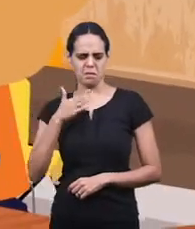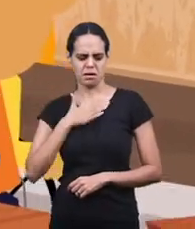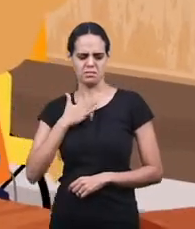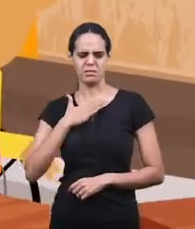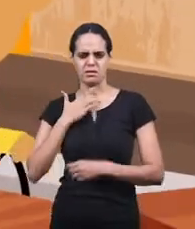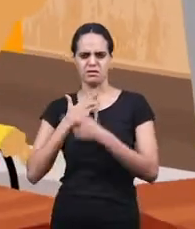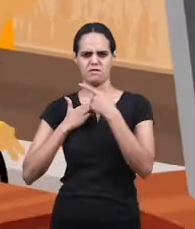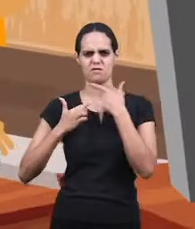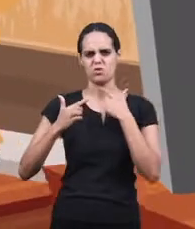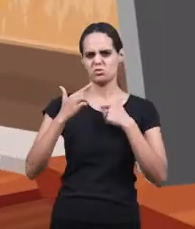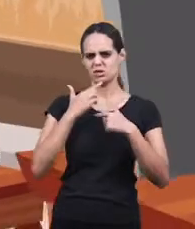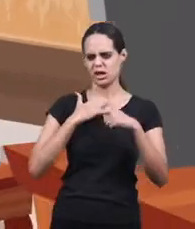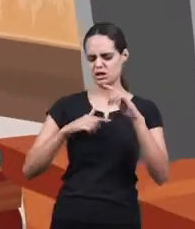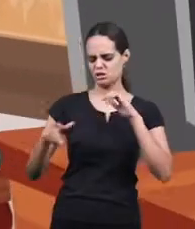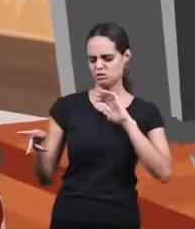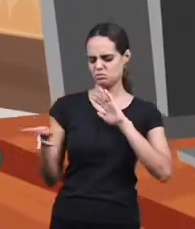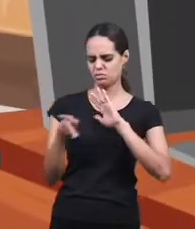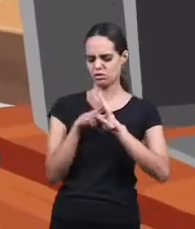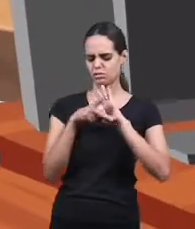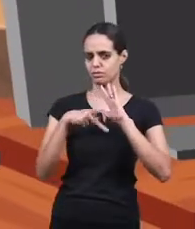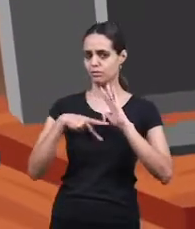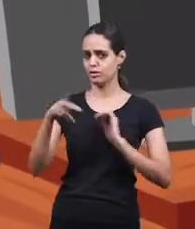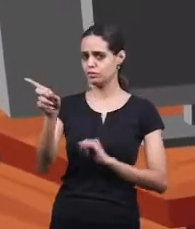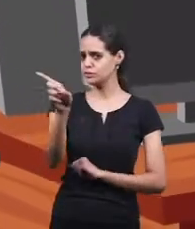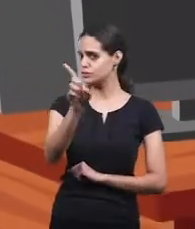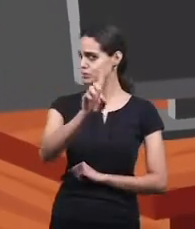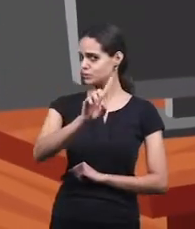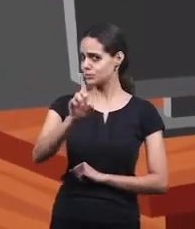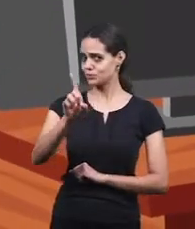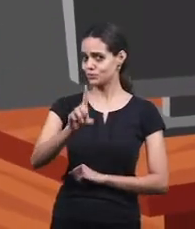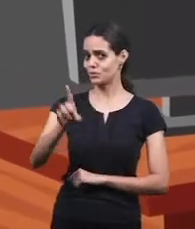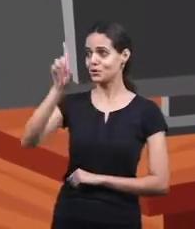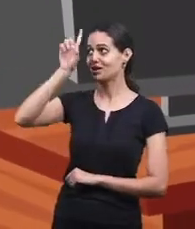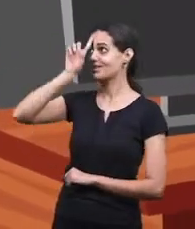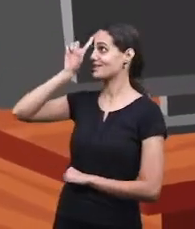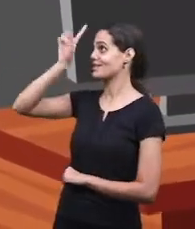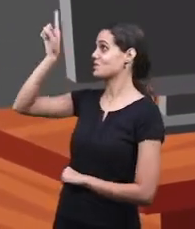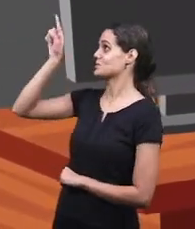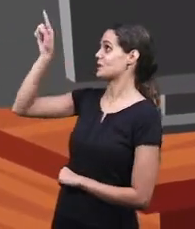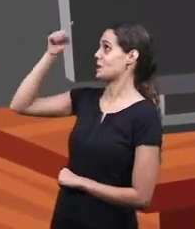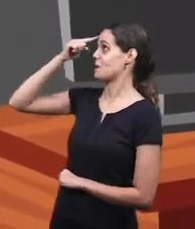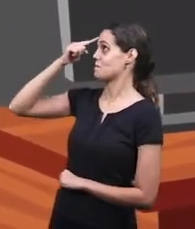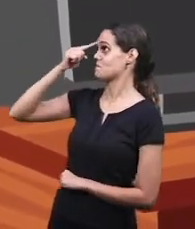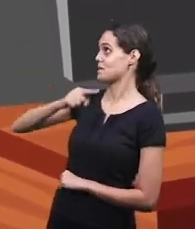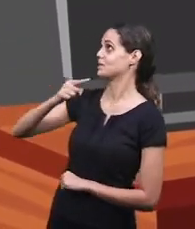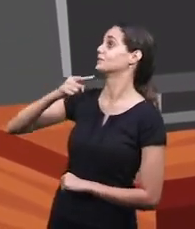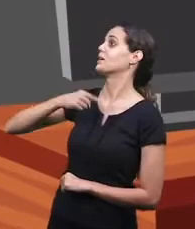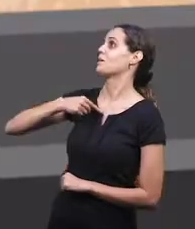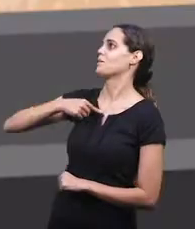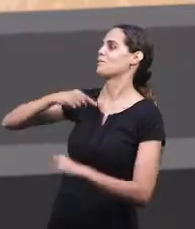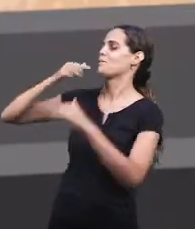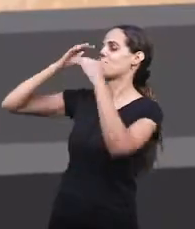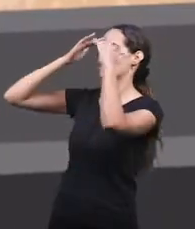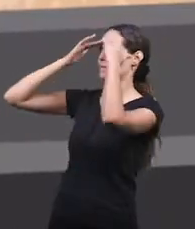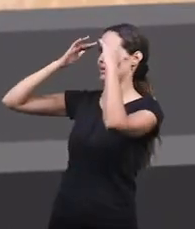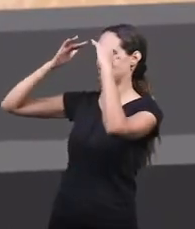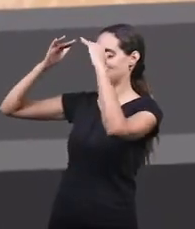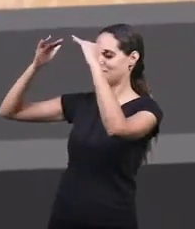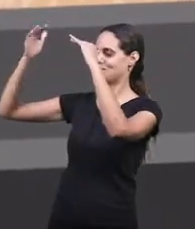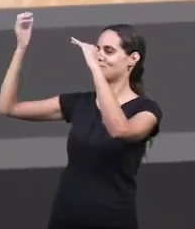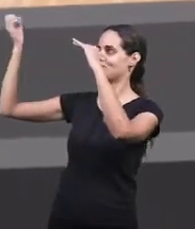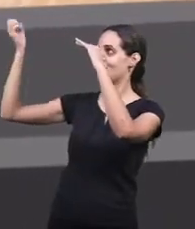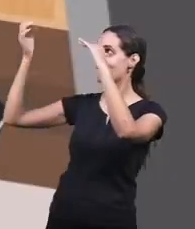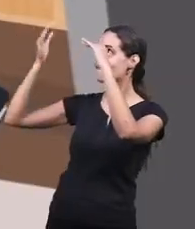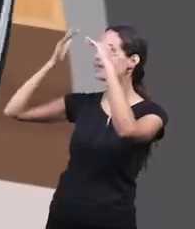I do what I want but what God reveals just